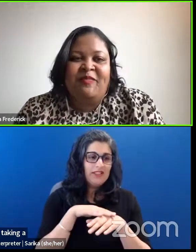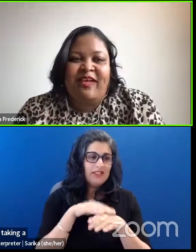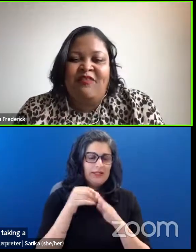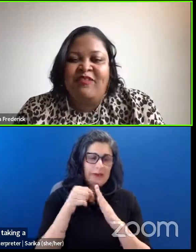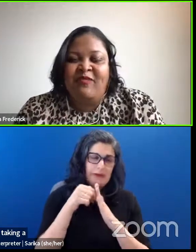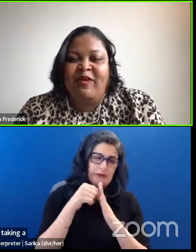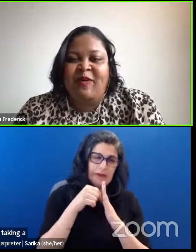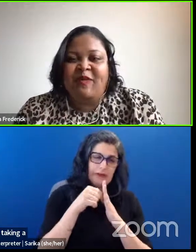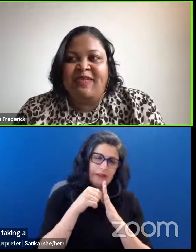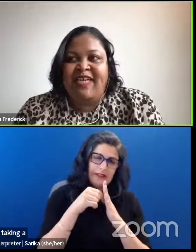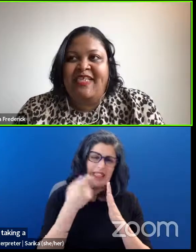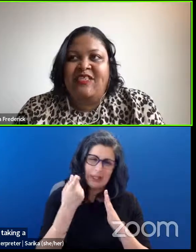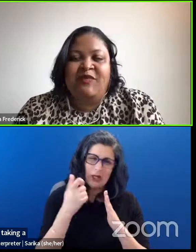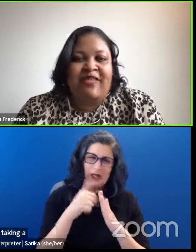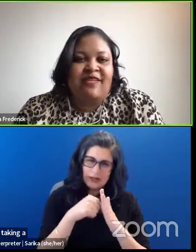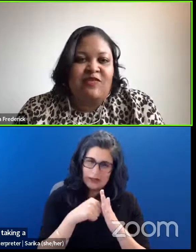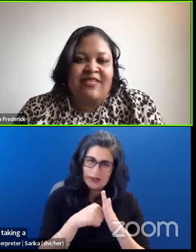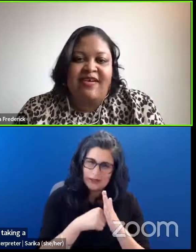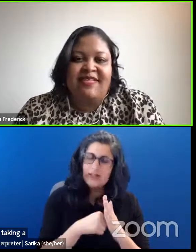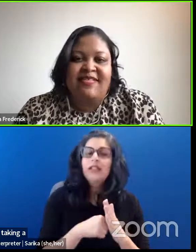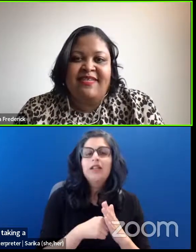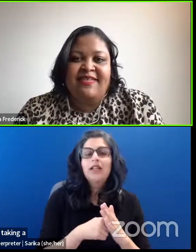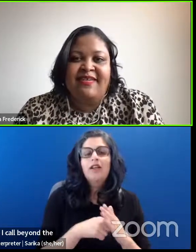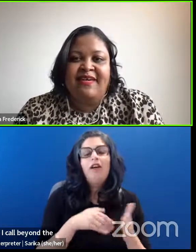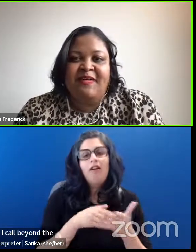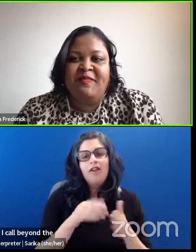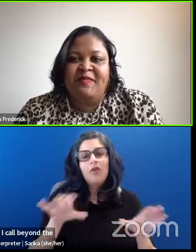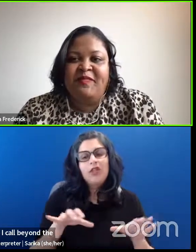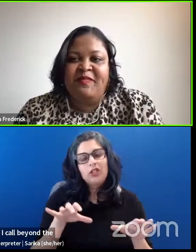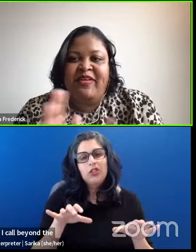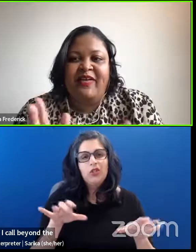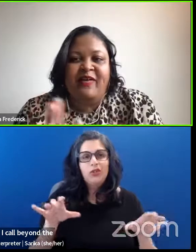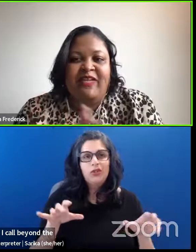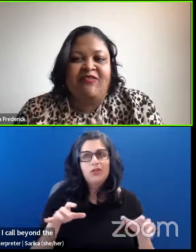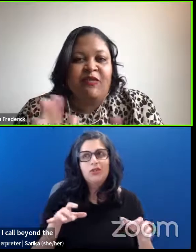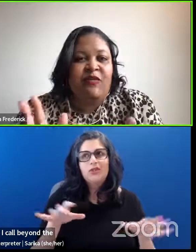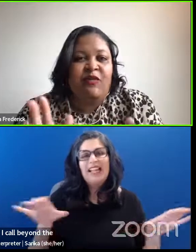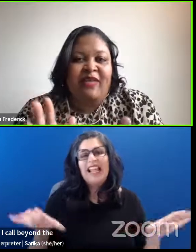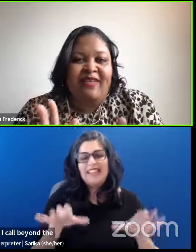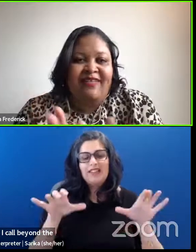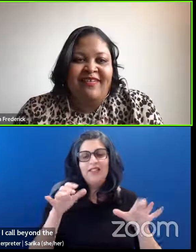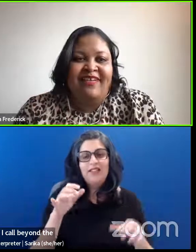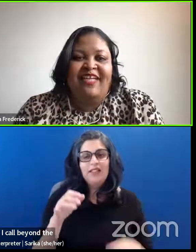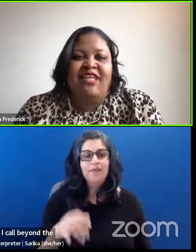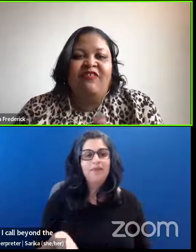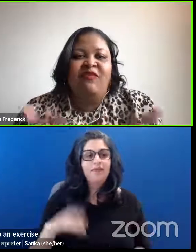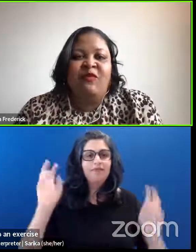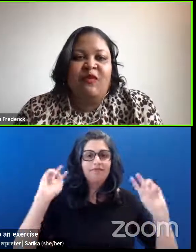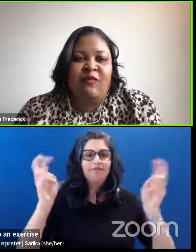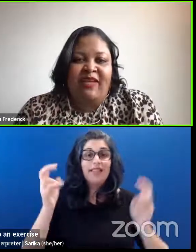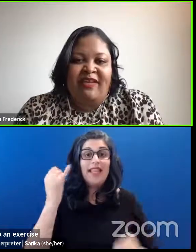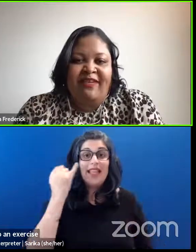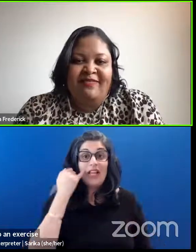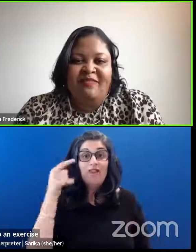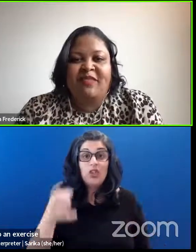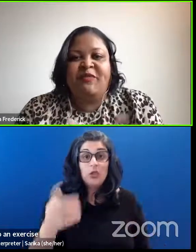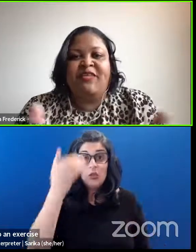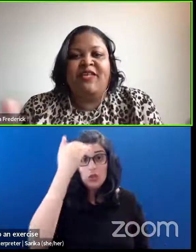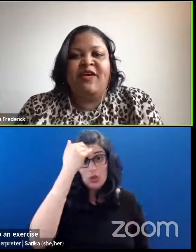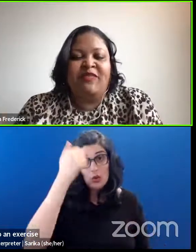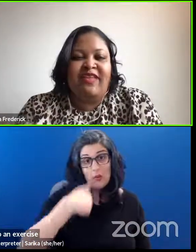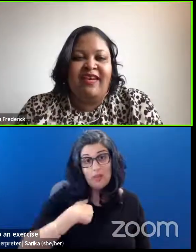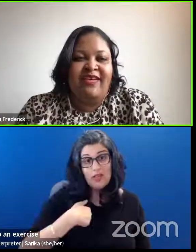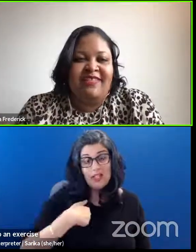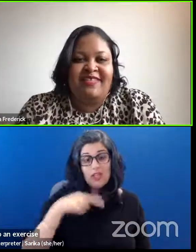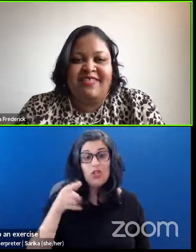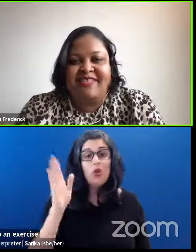We often will do an exercise that we call if you knew me. If you knew me, you